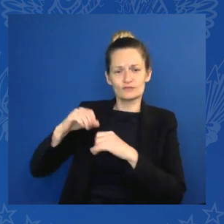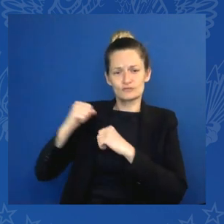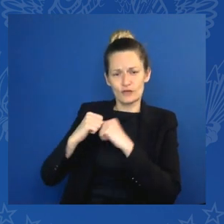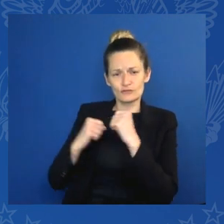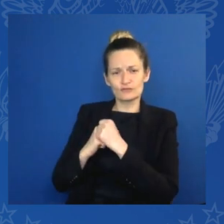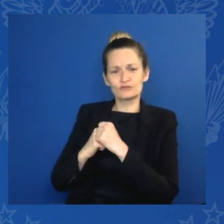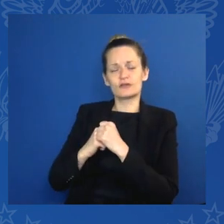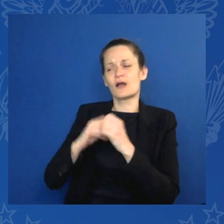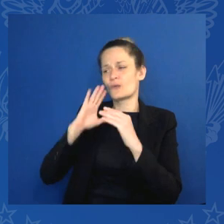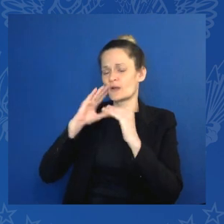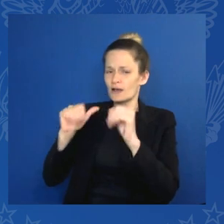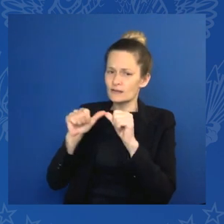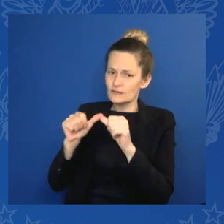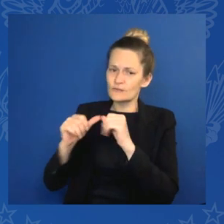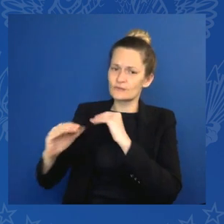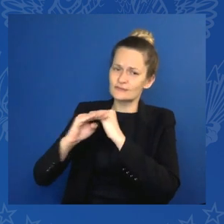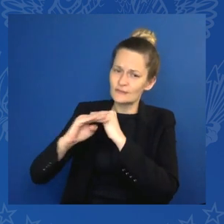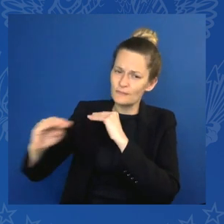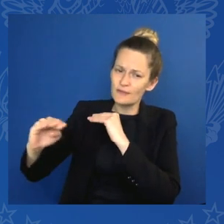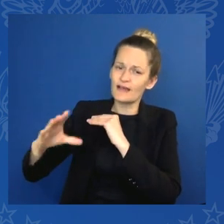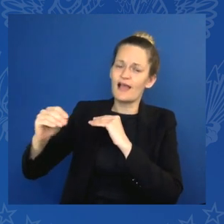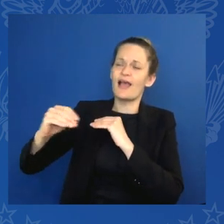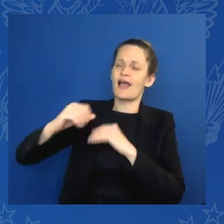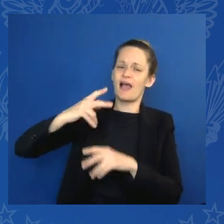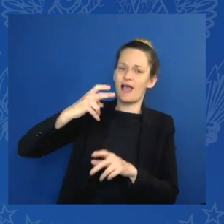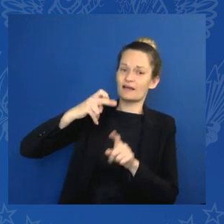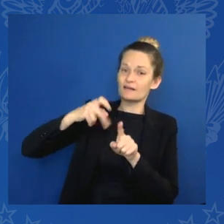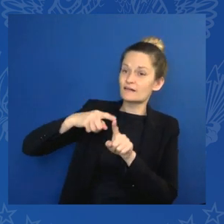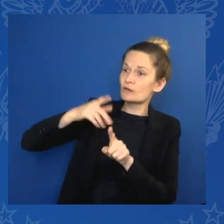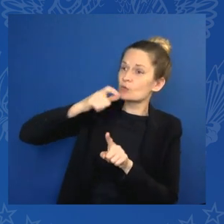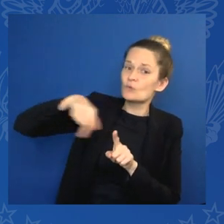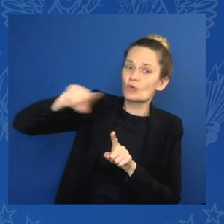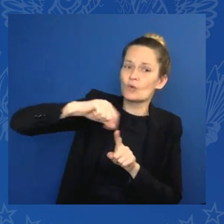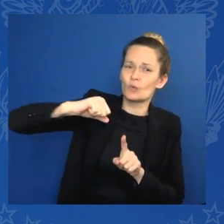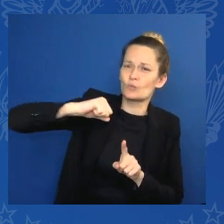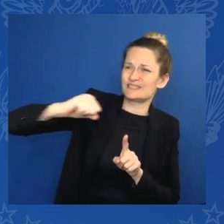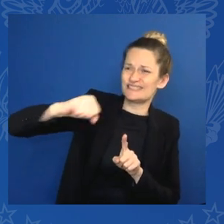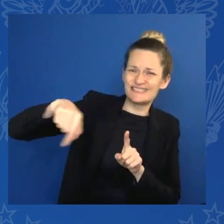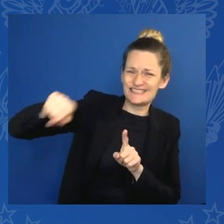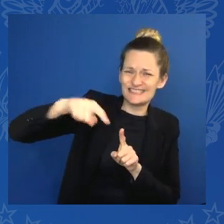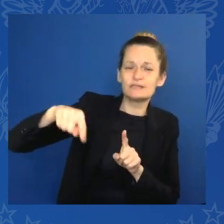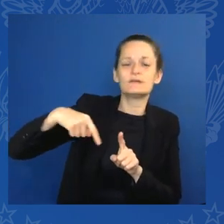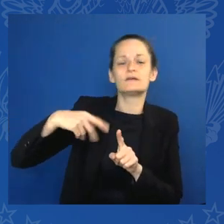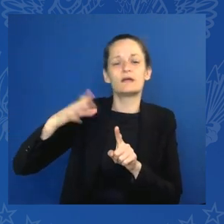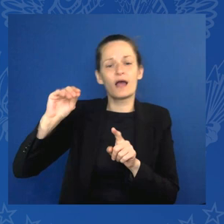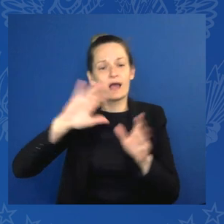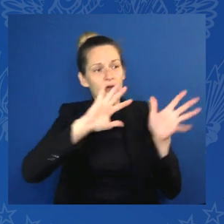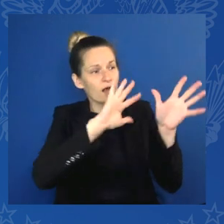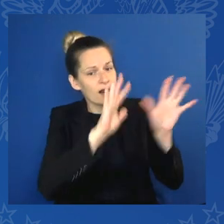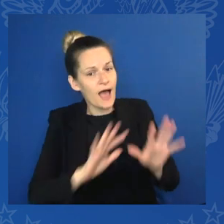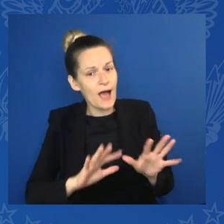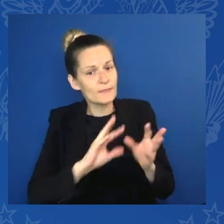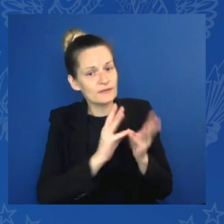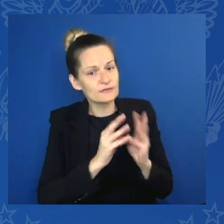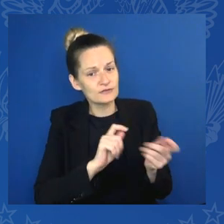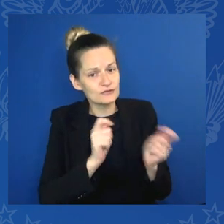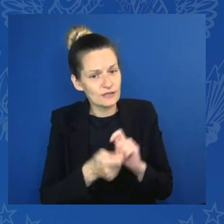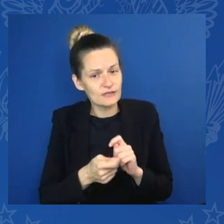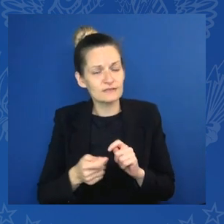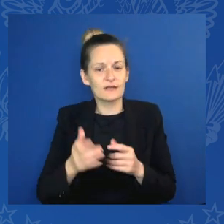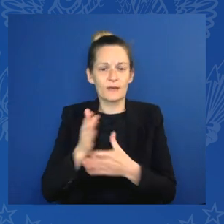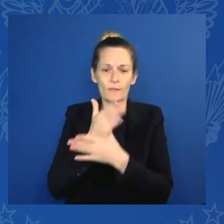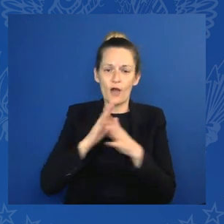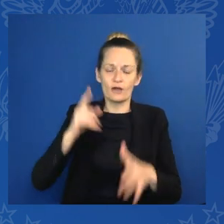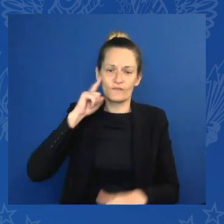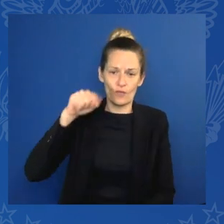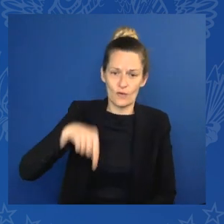in emerging markets and in developing countries. For instance, with investments in vaccines and medicine